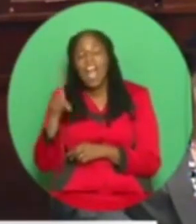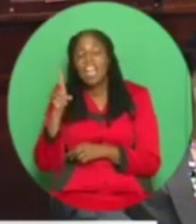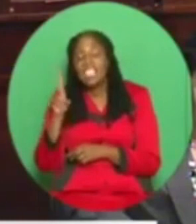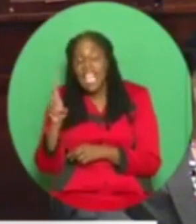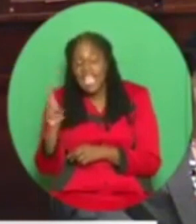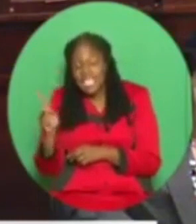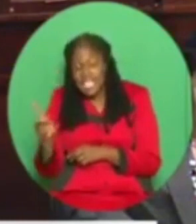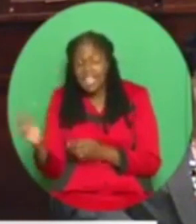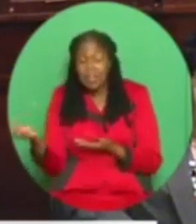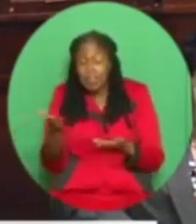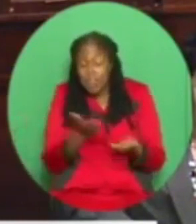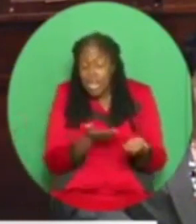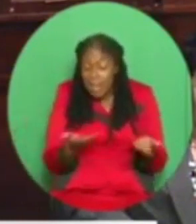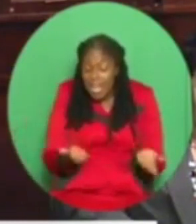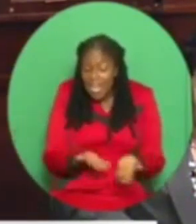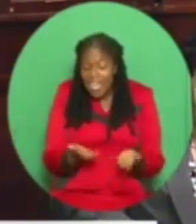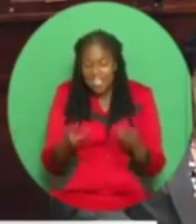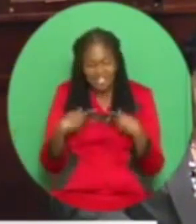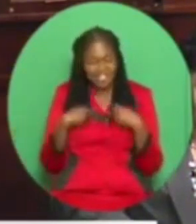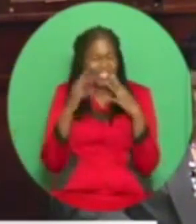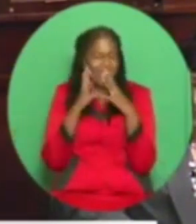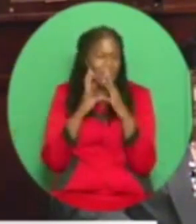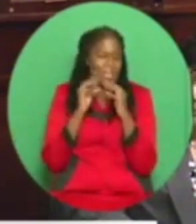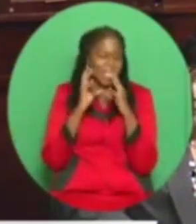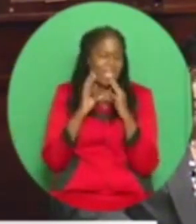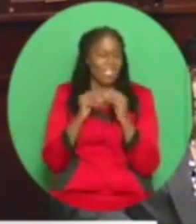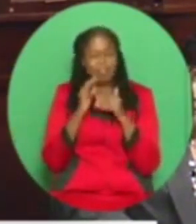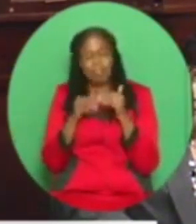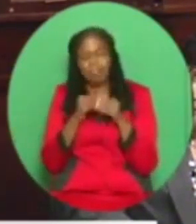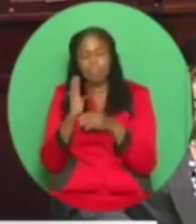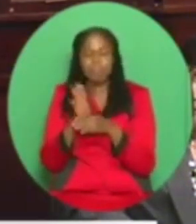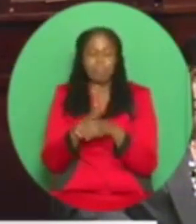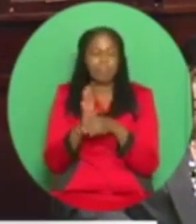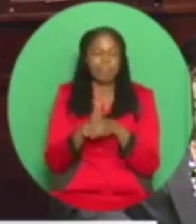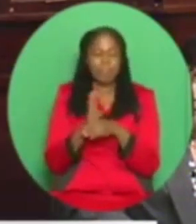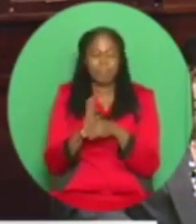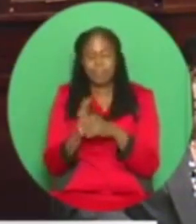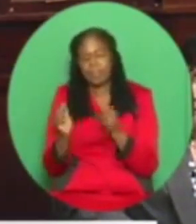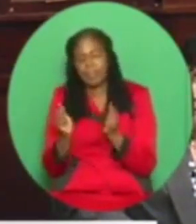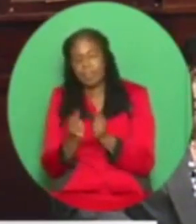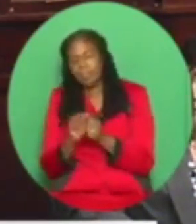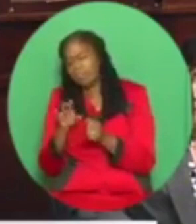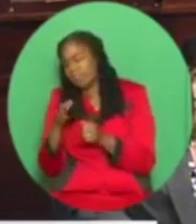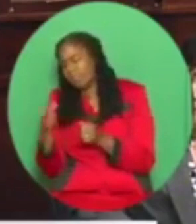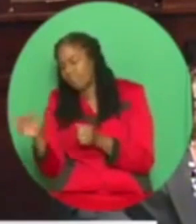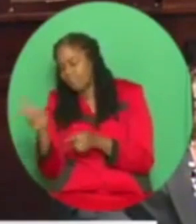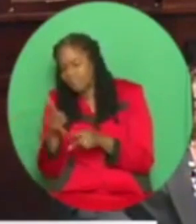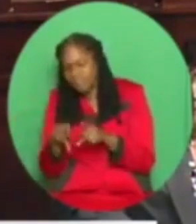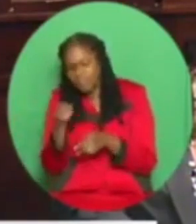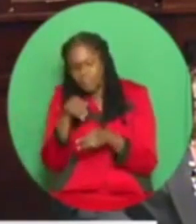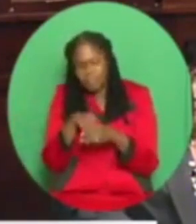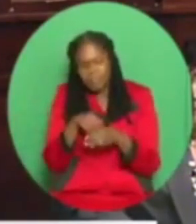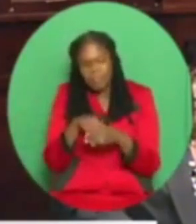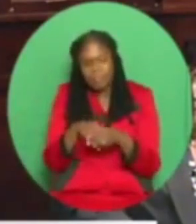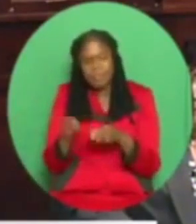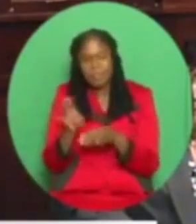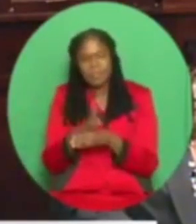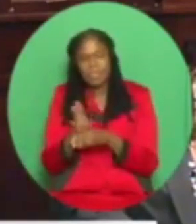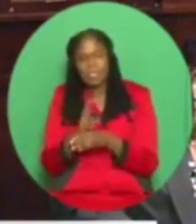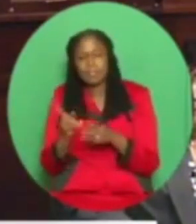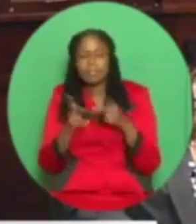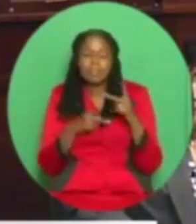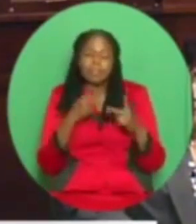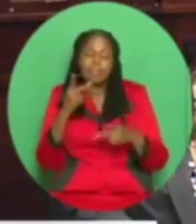meetings concerning business with stakeholders visiting a contractor in Penal.